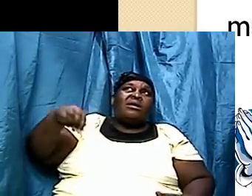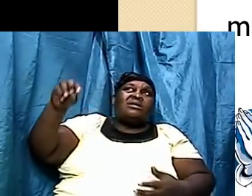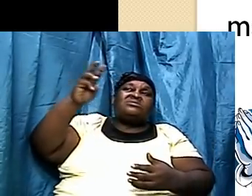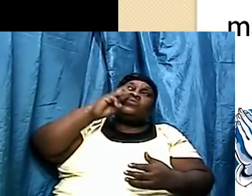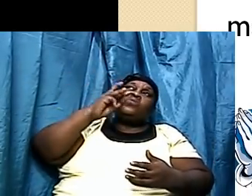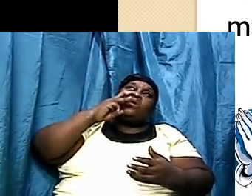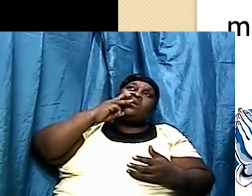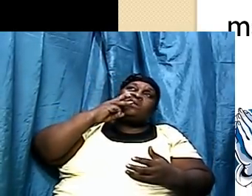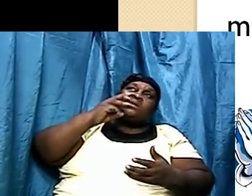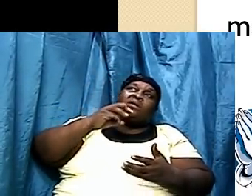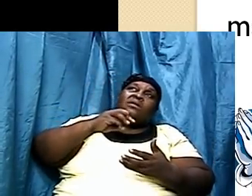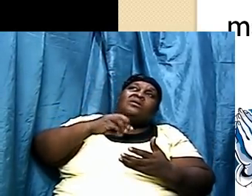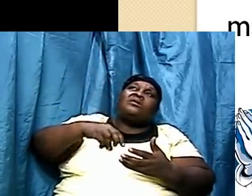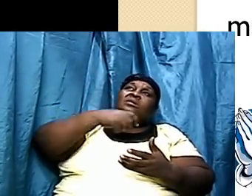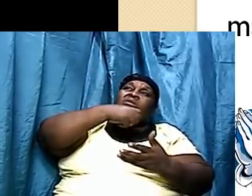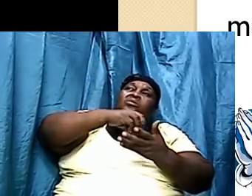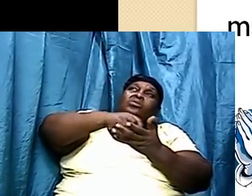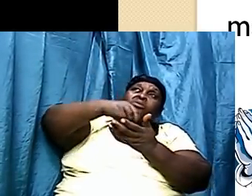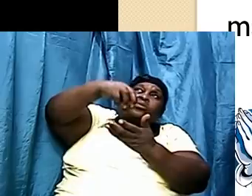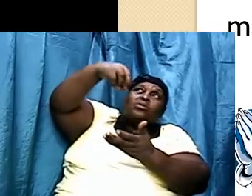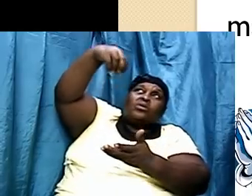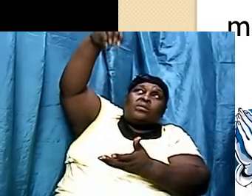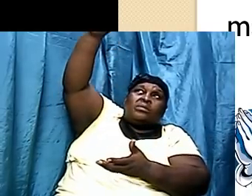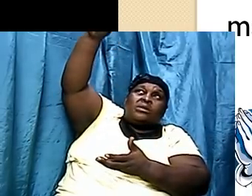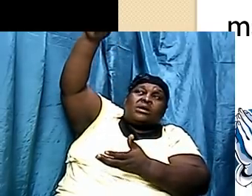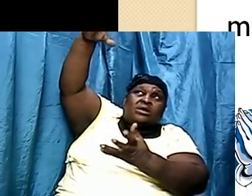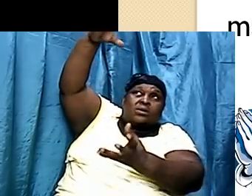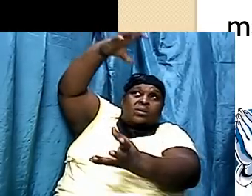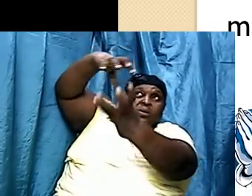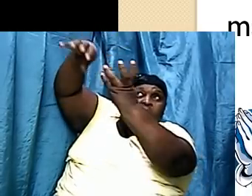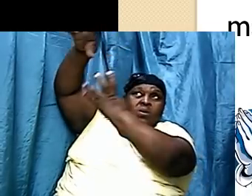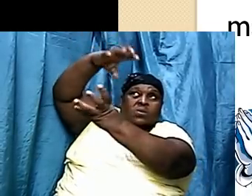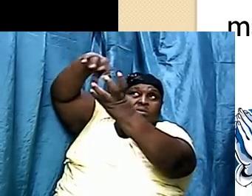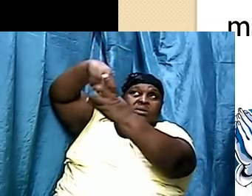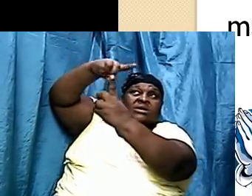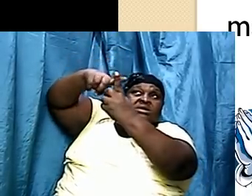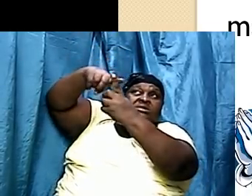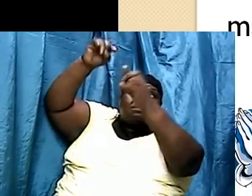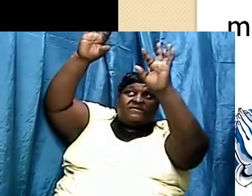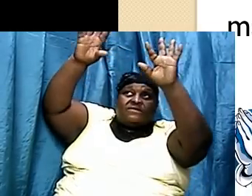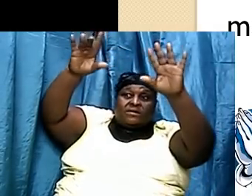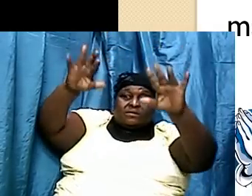in the form of evaporation and when it is time for it to fall it comes back down